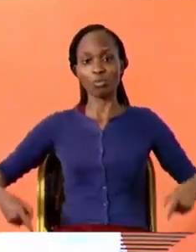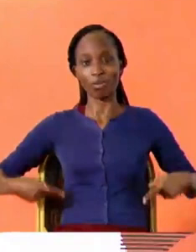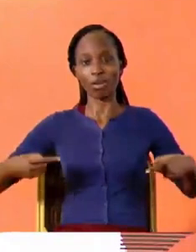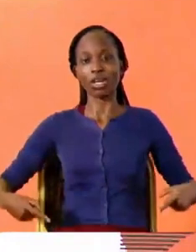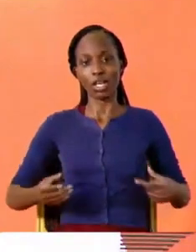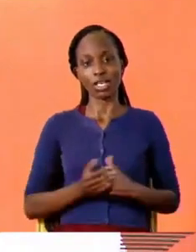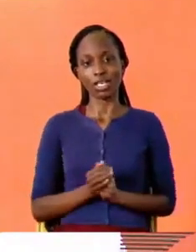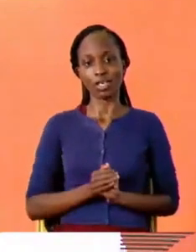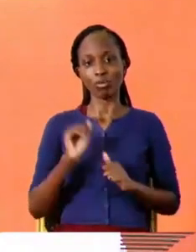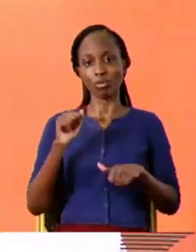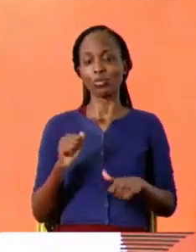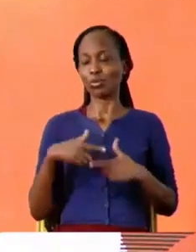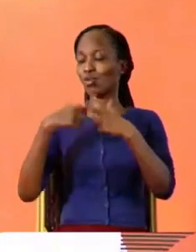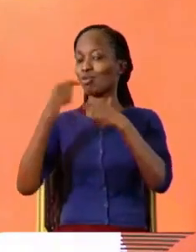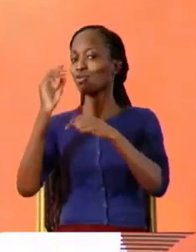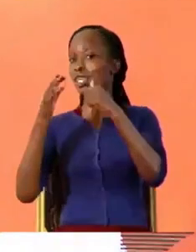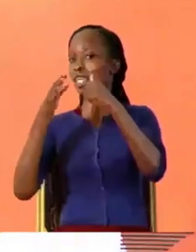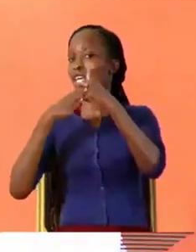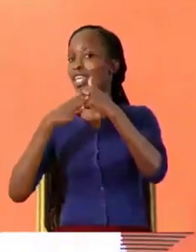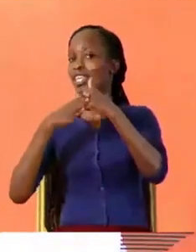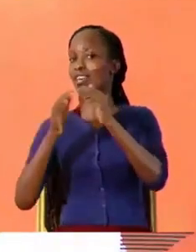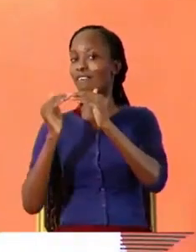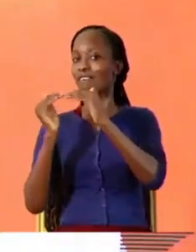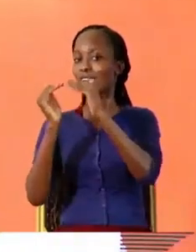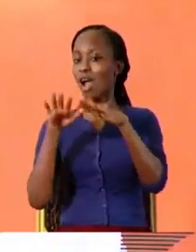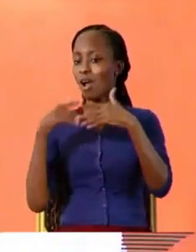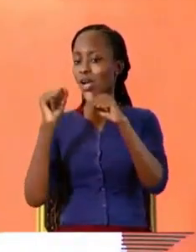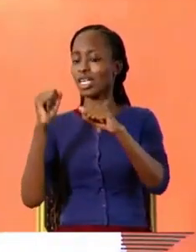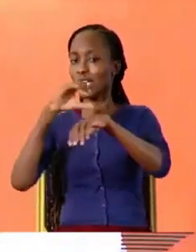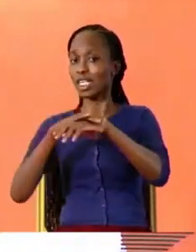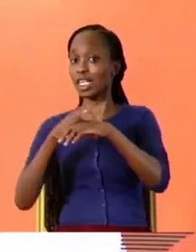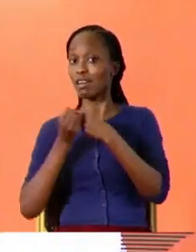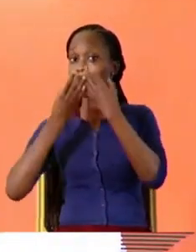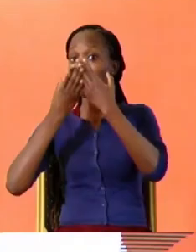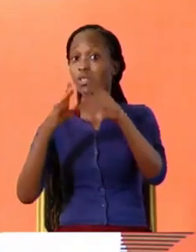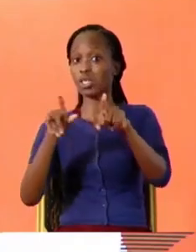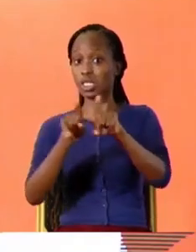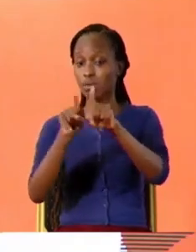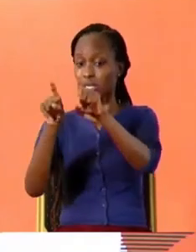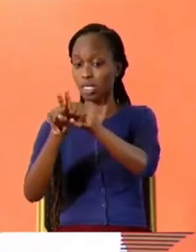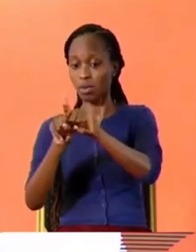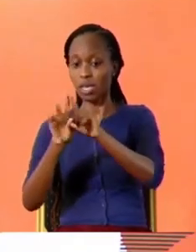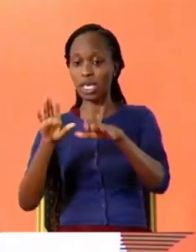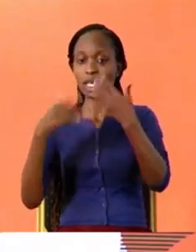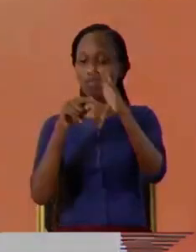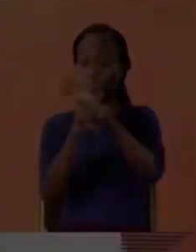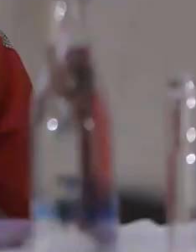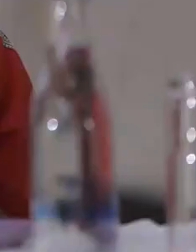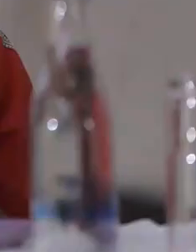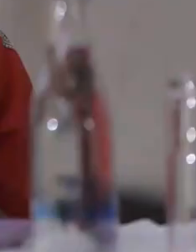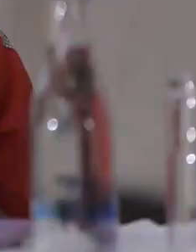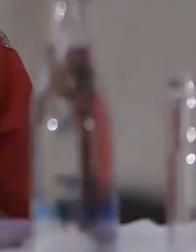accessible so that you can get the information but also give access to information